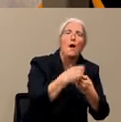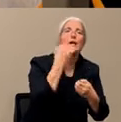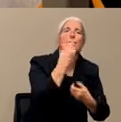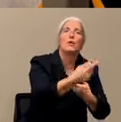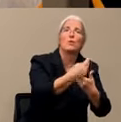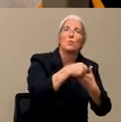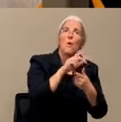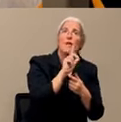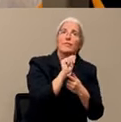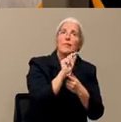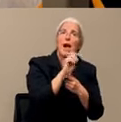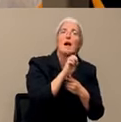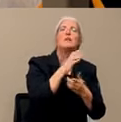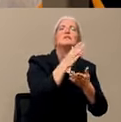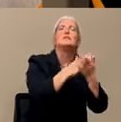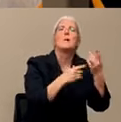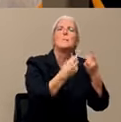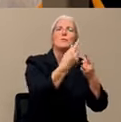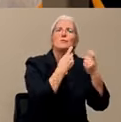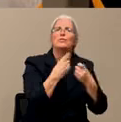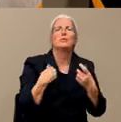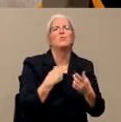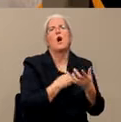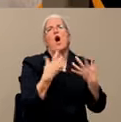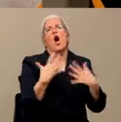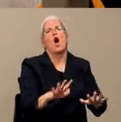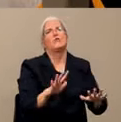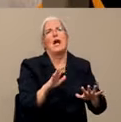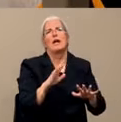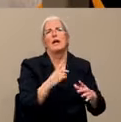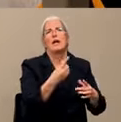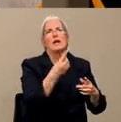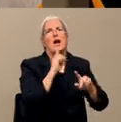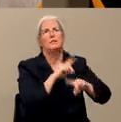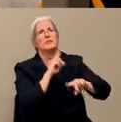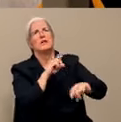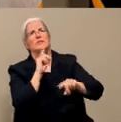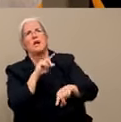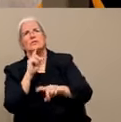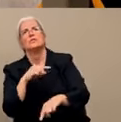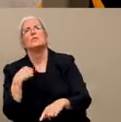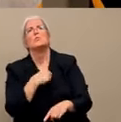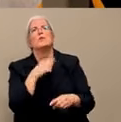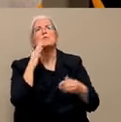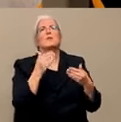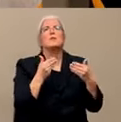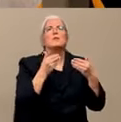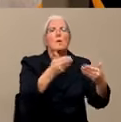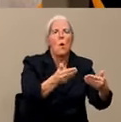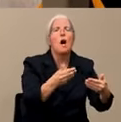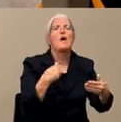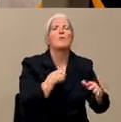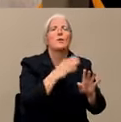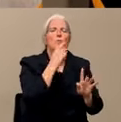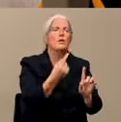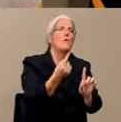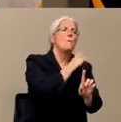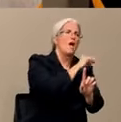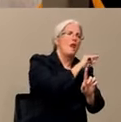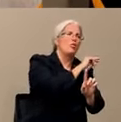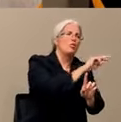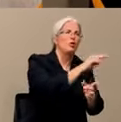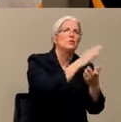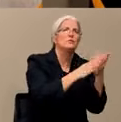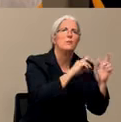still coming in that have already been answered. So we can get to all the questions. We're going to encourage you to go back when we post this to view the entire stream